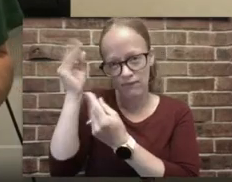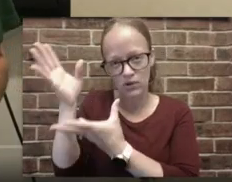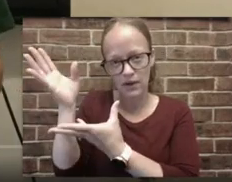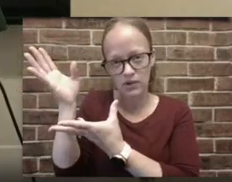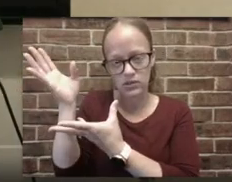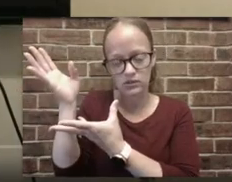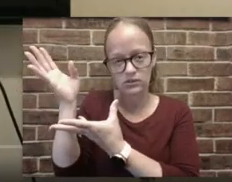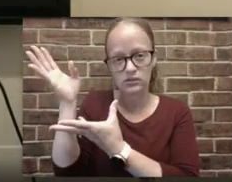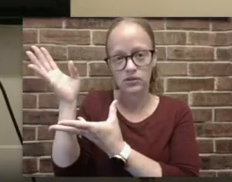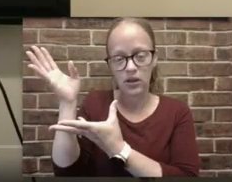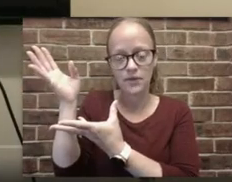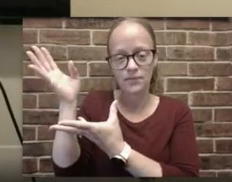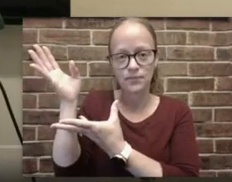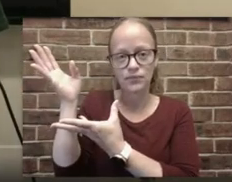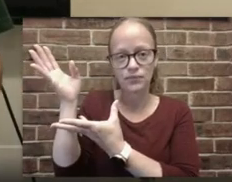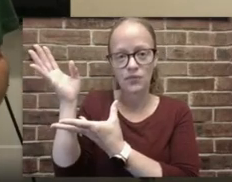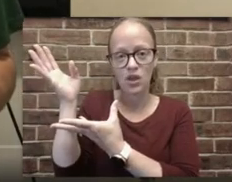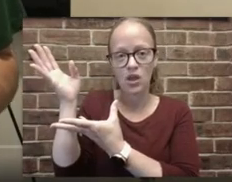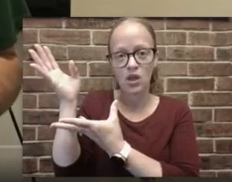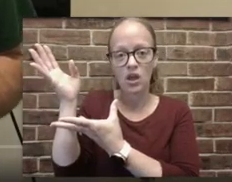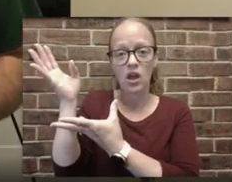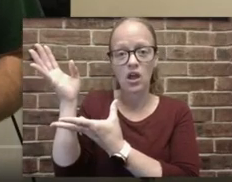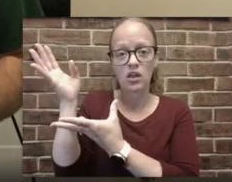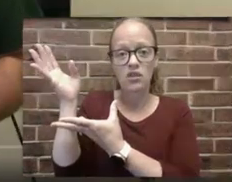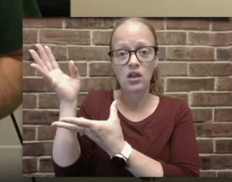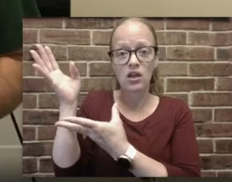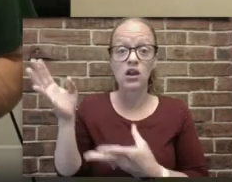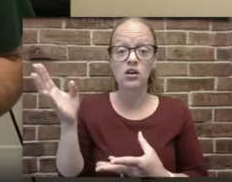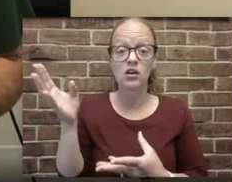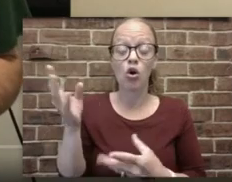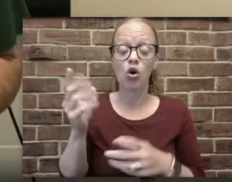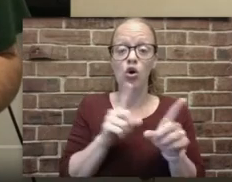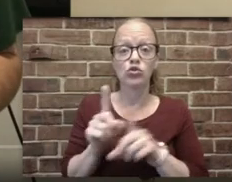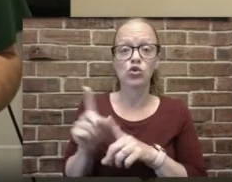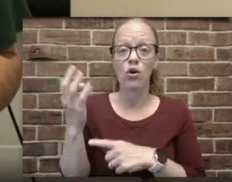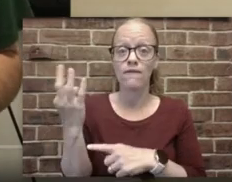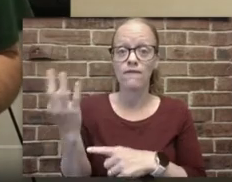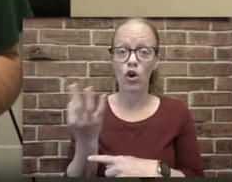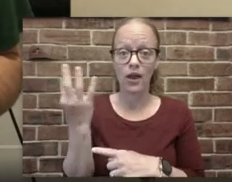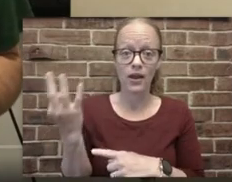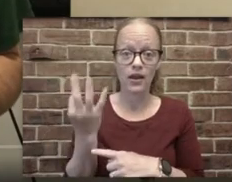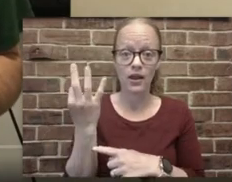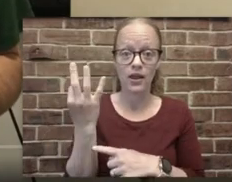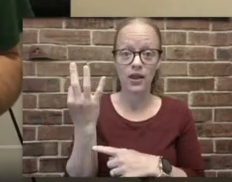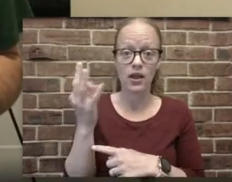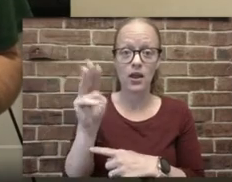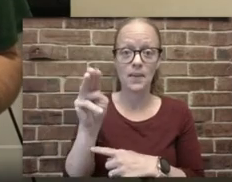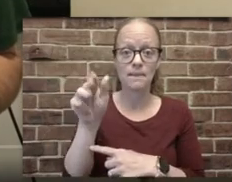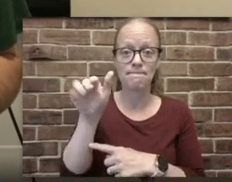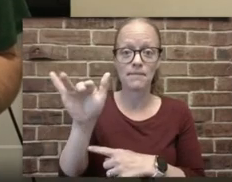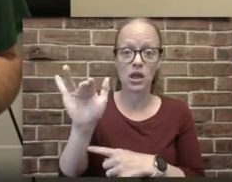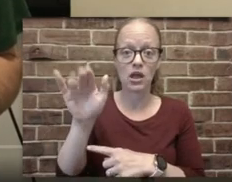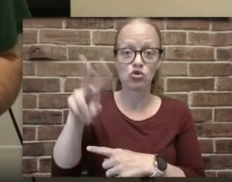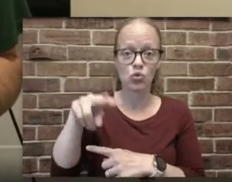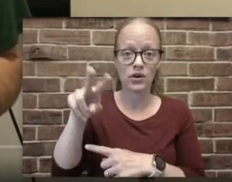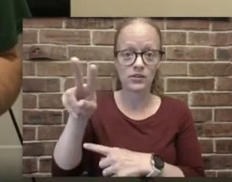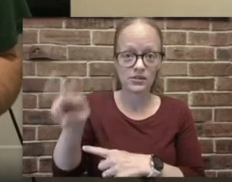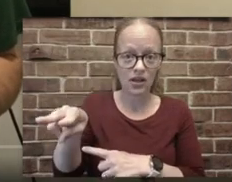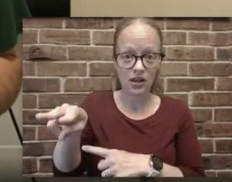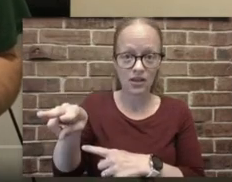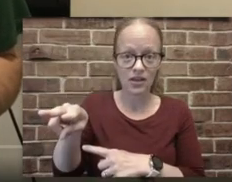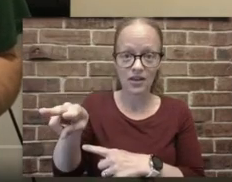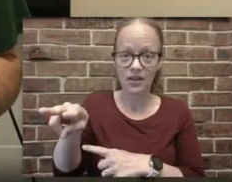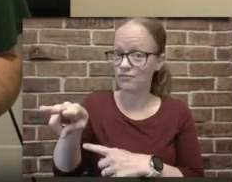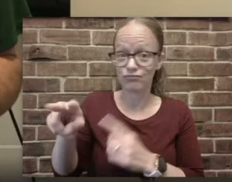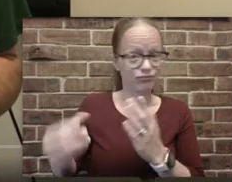Also included in that information that came home was that this Friday, May 22nd, there will be no new assignments